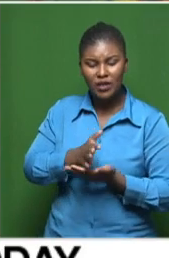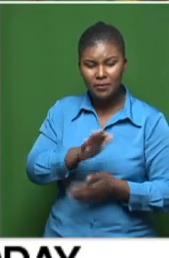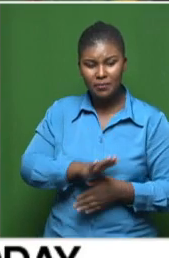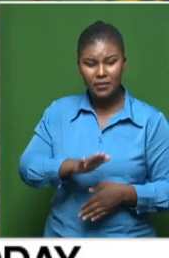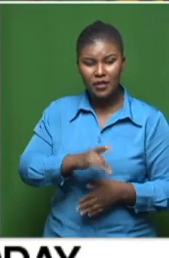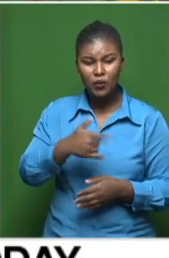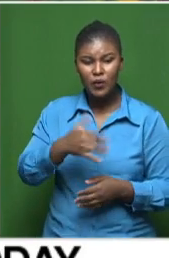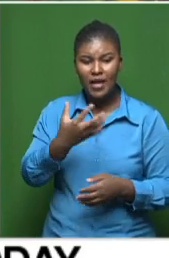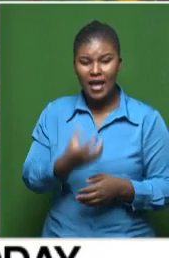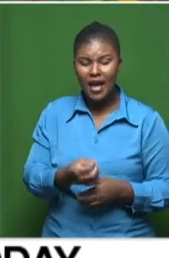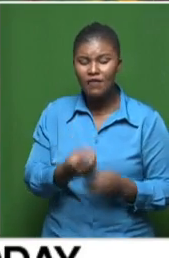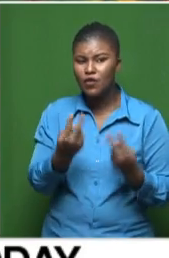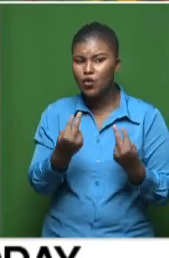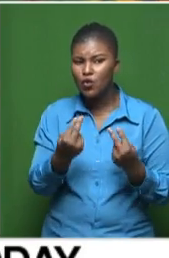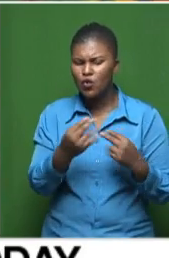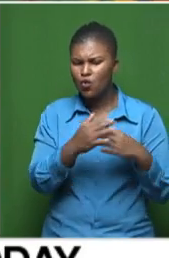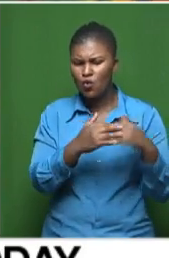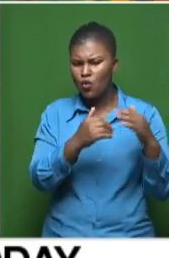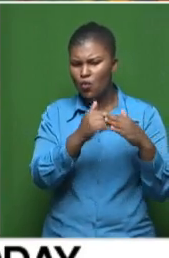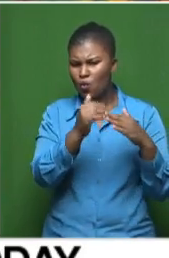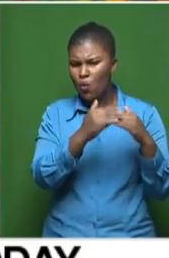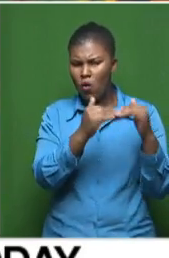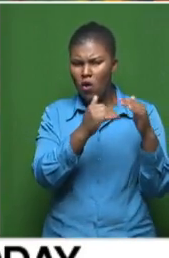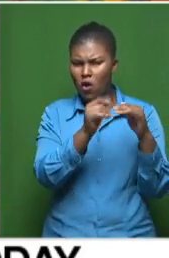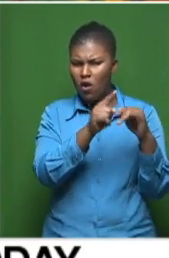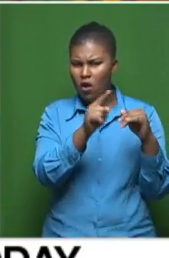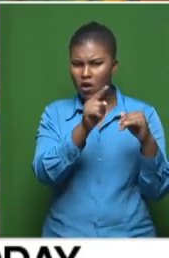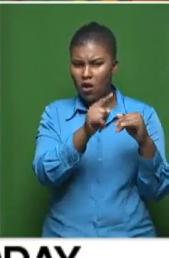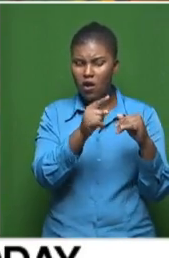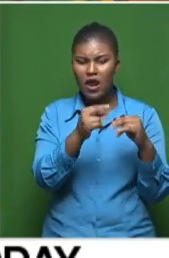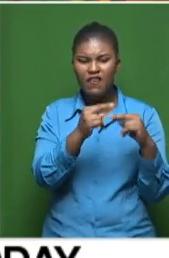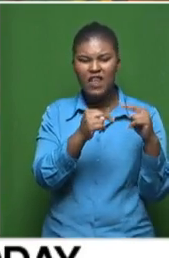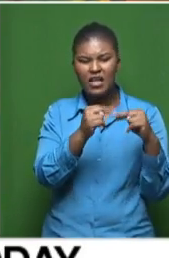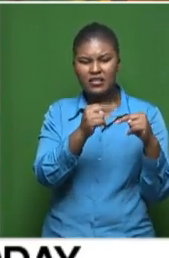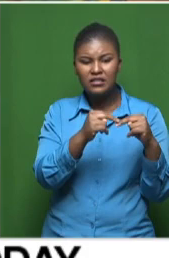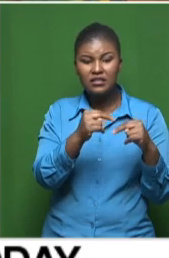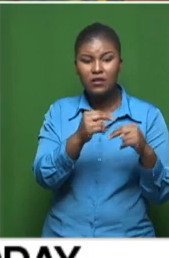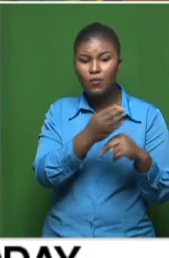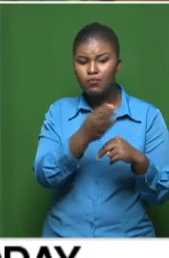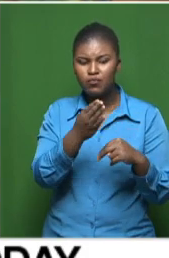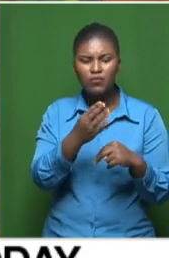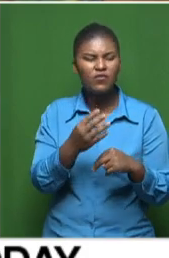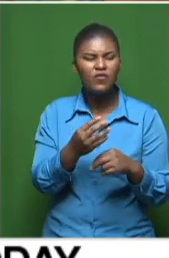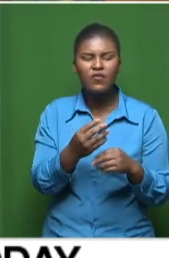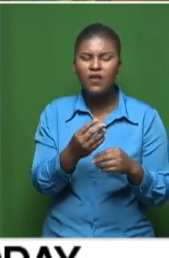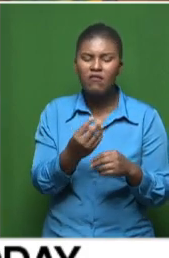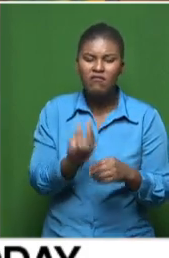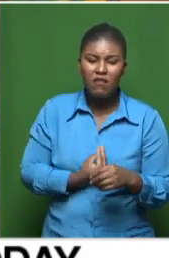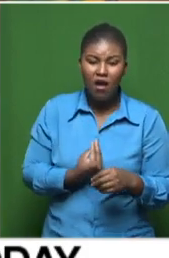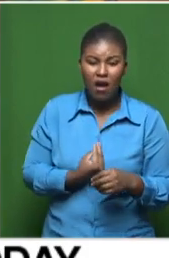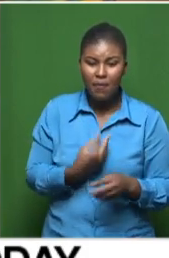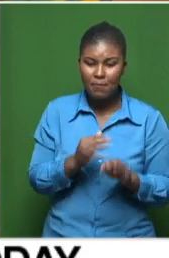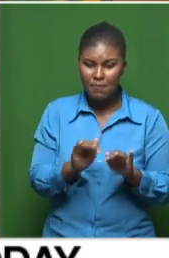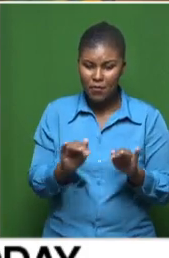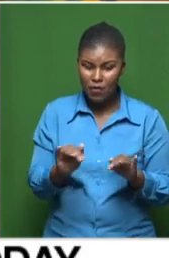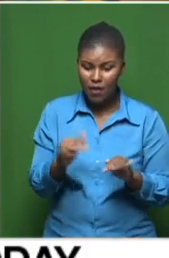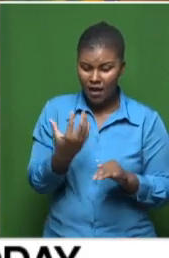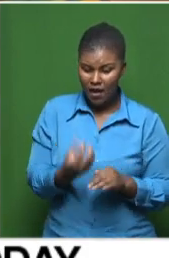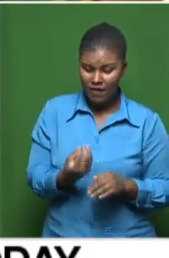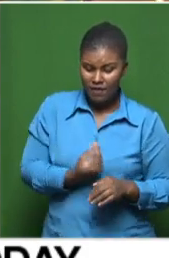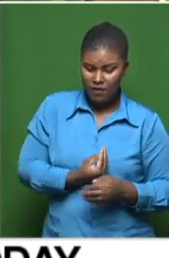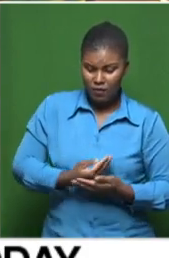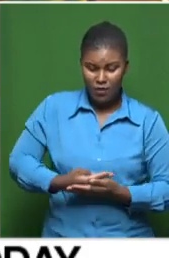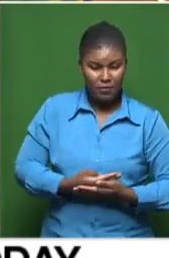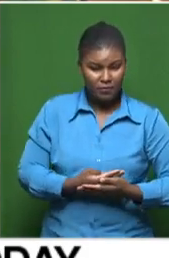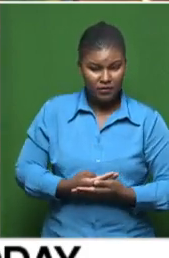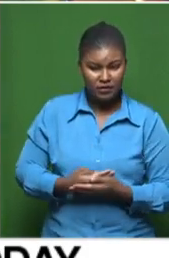complexes which are normally occupied by young people who have young children, and there are very few schools. The same with your Pretoria, not